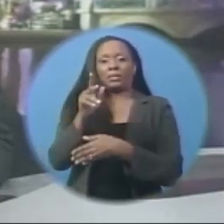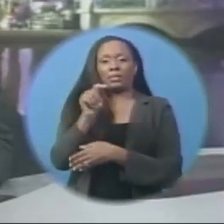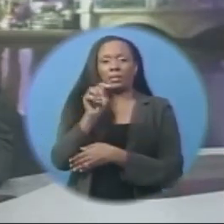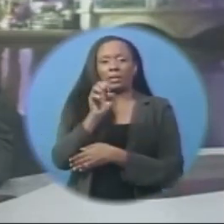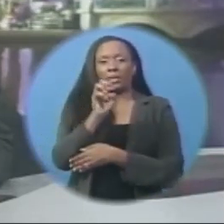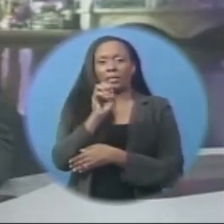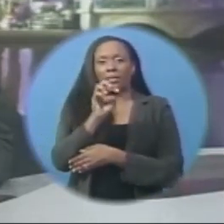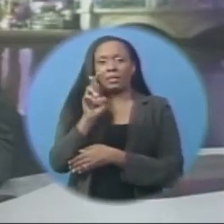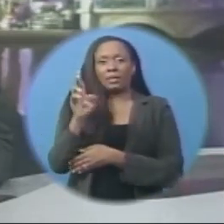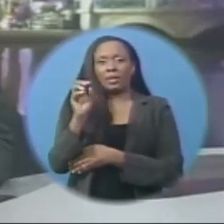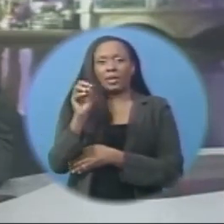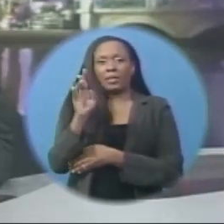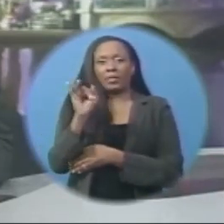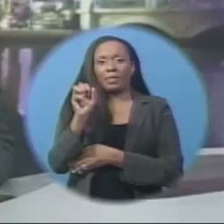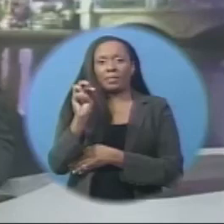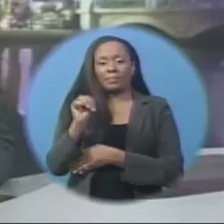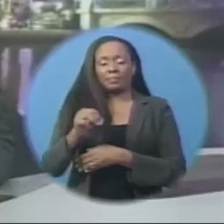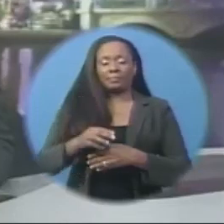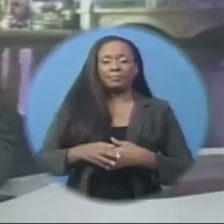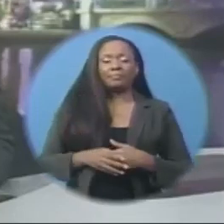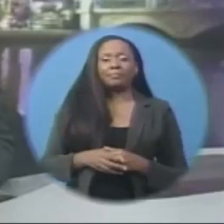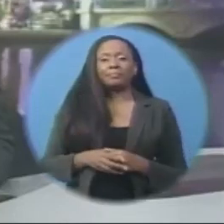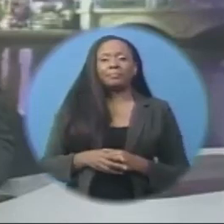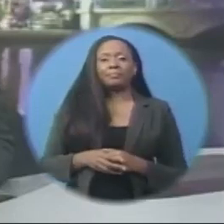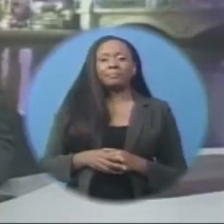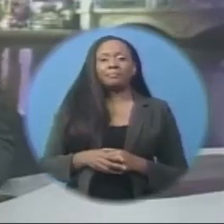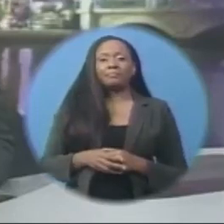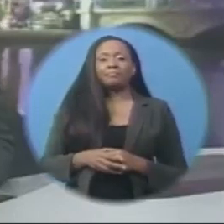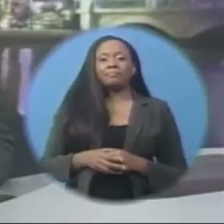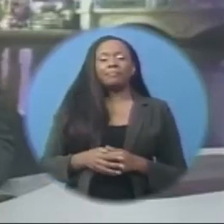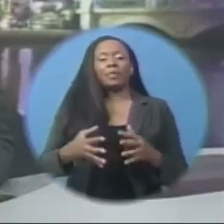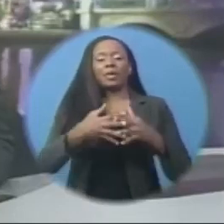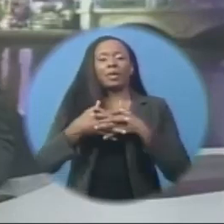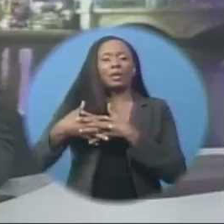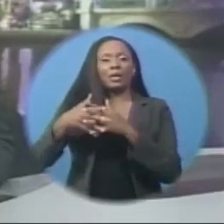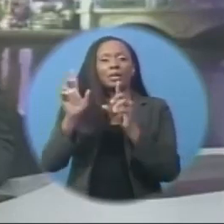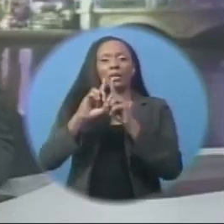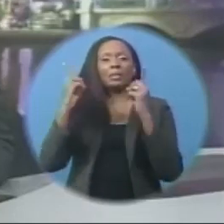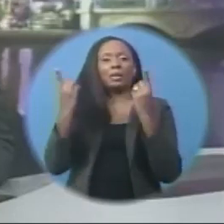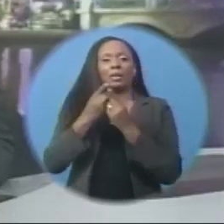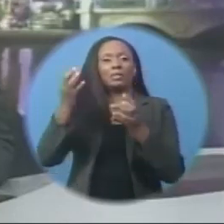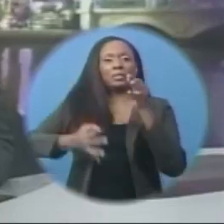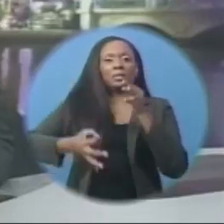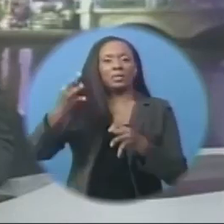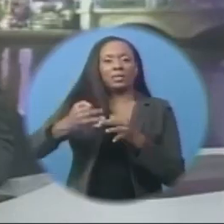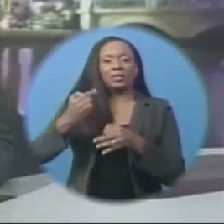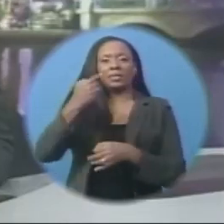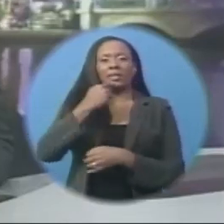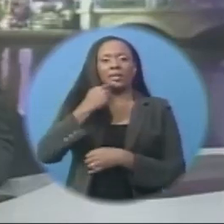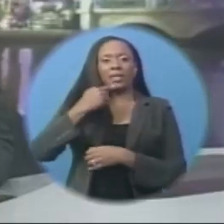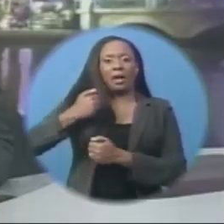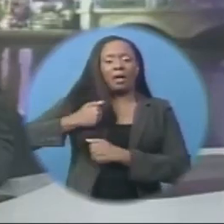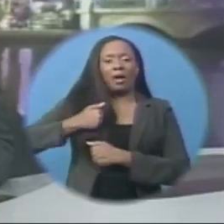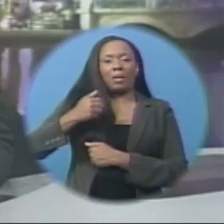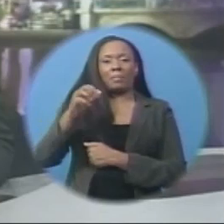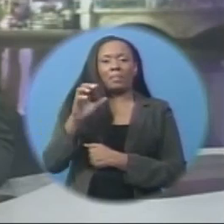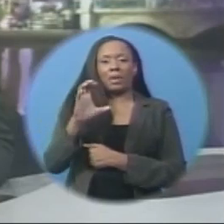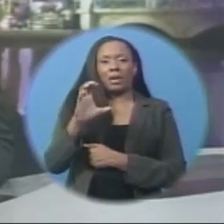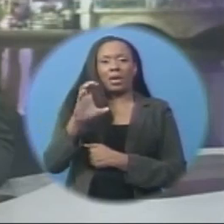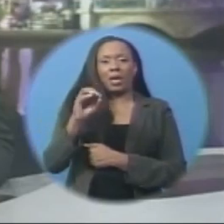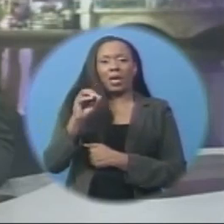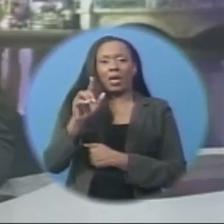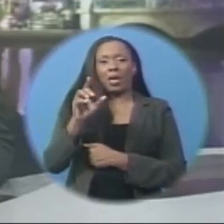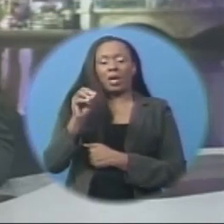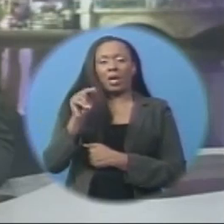And the United States Department of Justice says a retired U.S. Army colonel has been indicted for his alleged role in a foreign